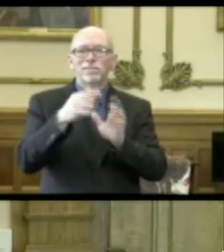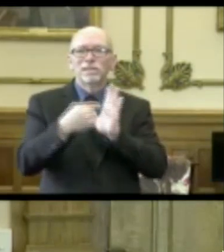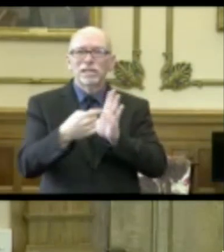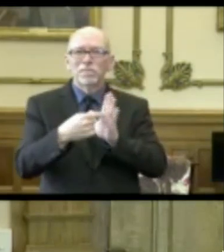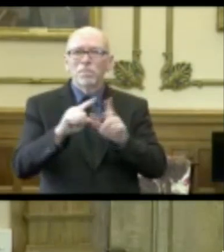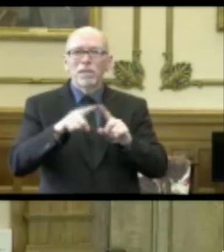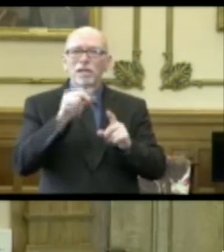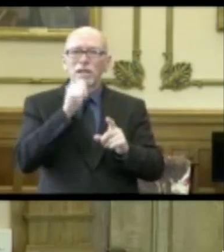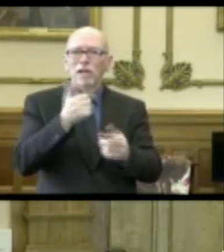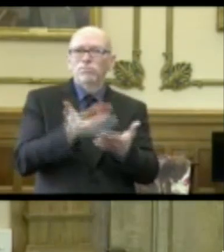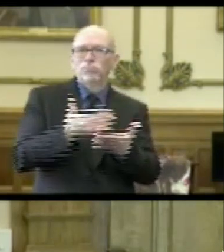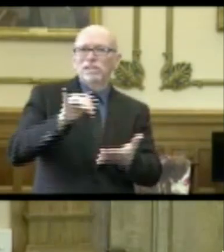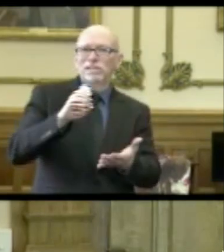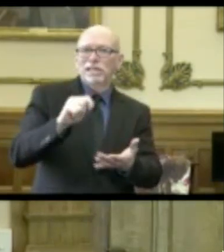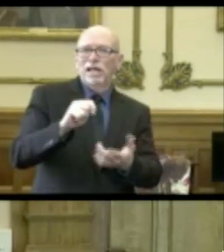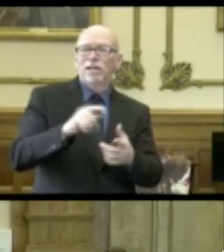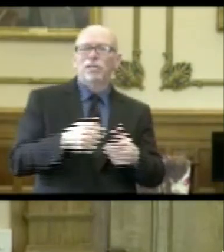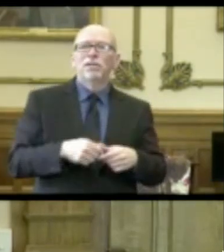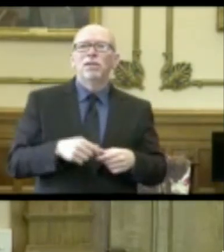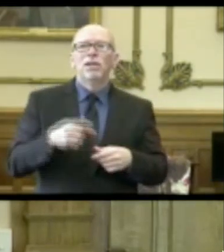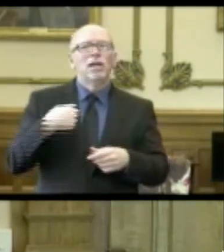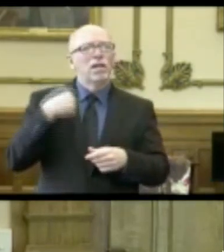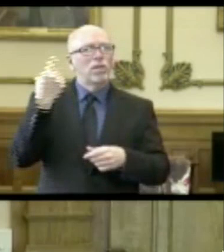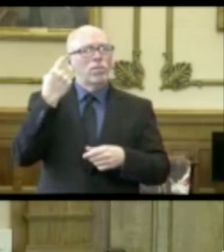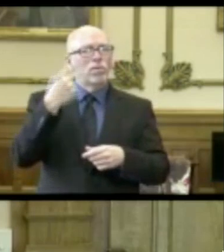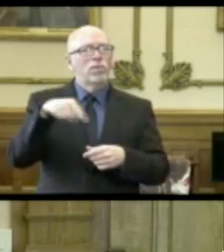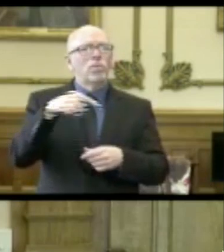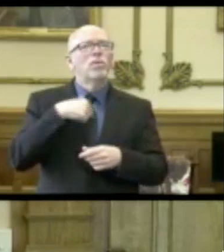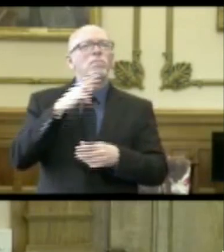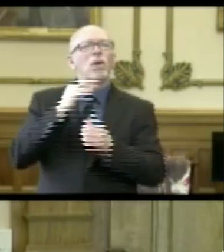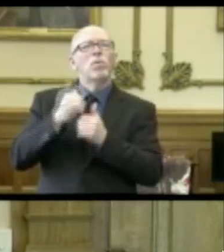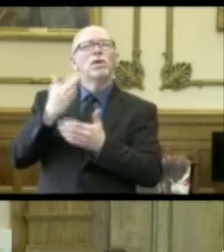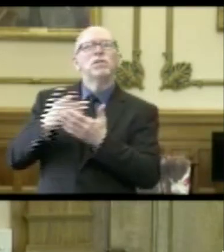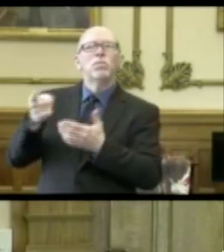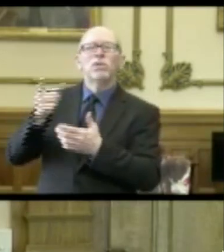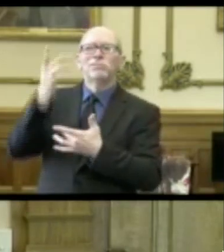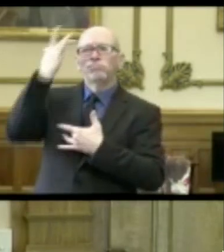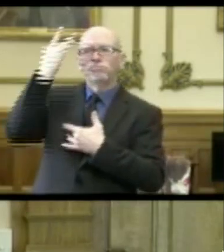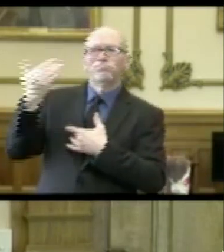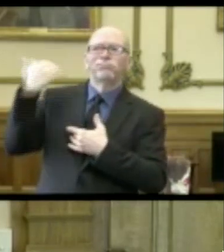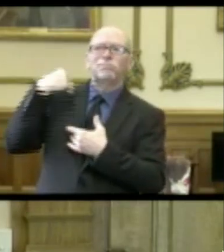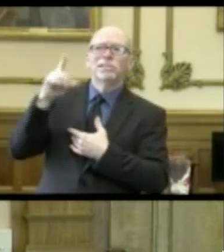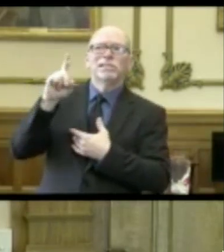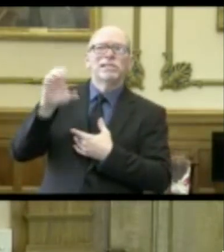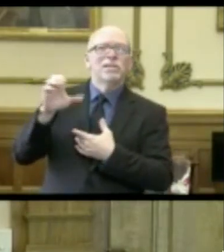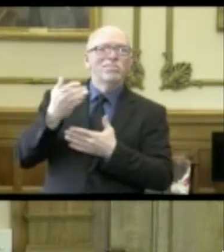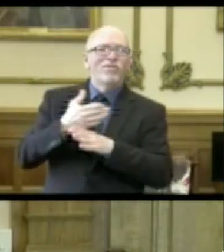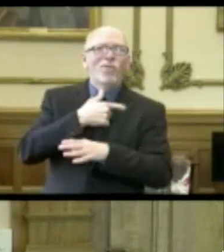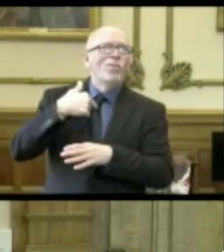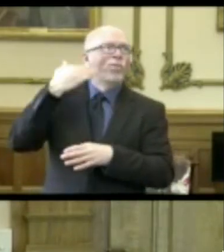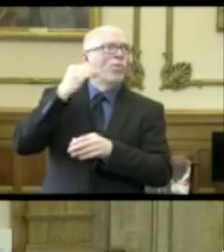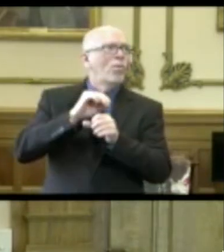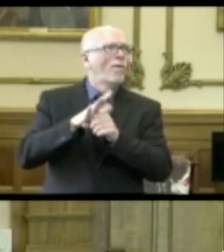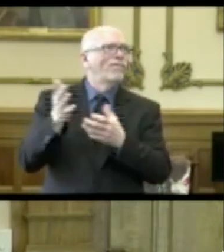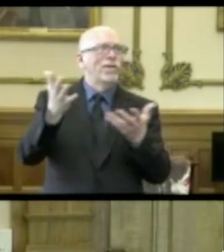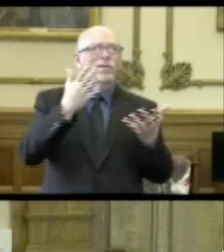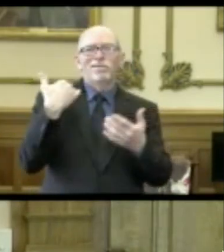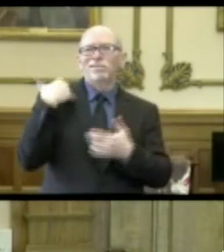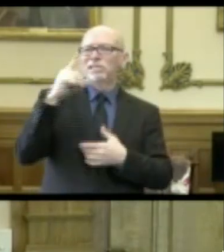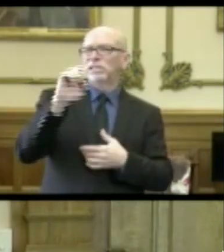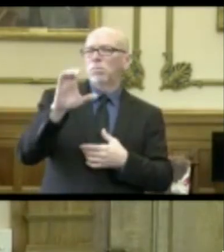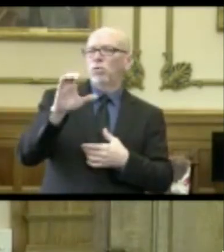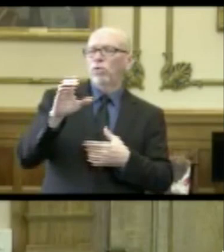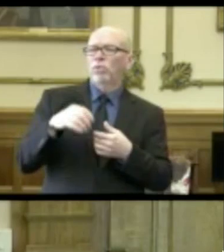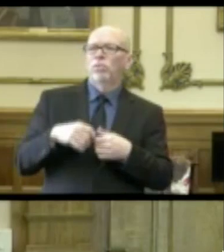I was wondering if, you know, we've spoken to someone who was sick back in December before we even knew that COVID was in the